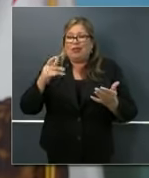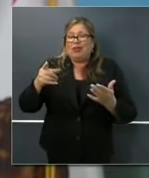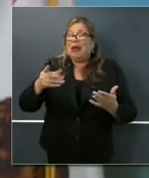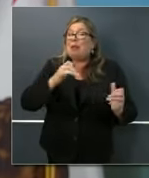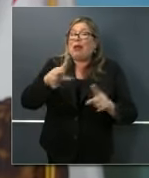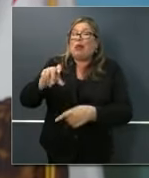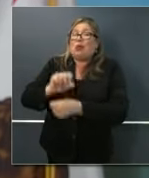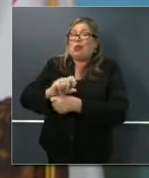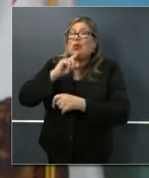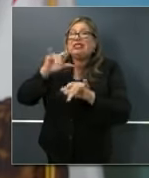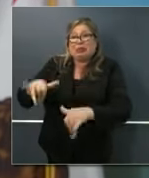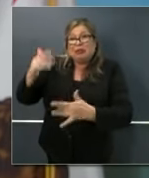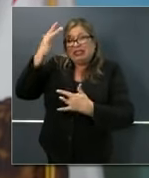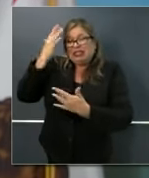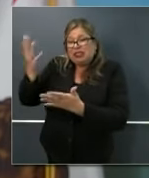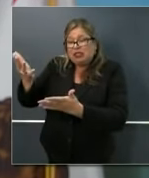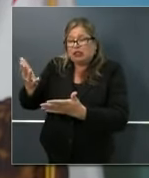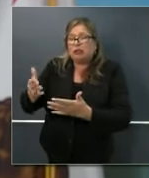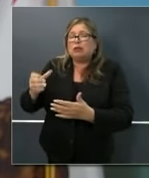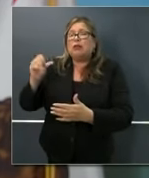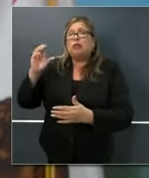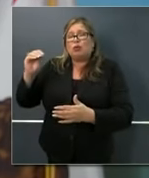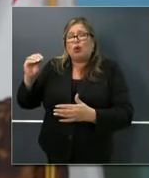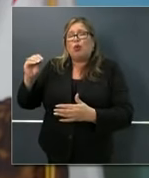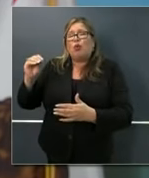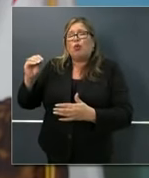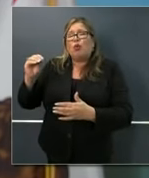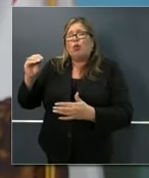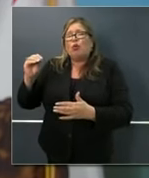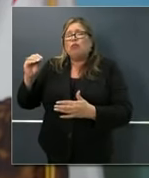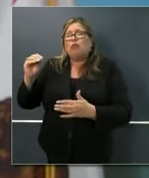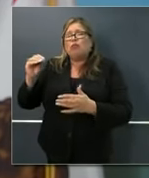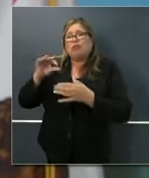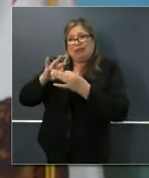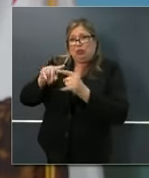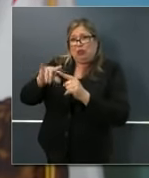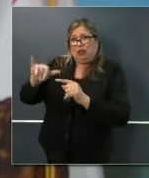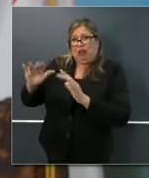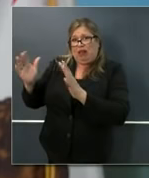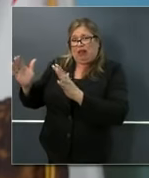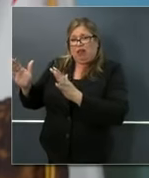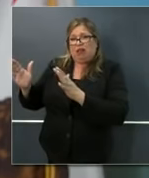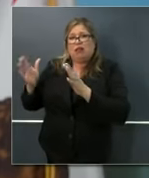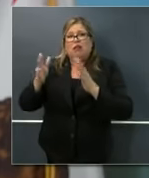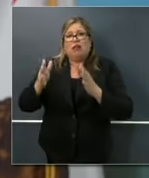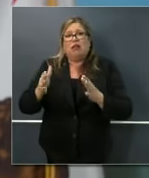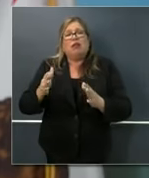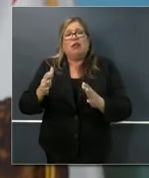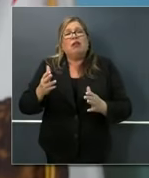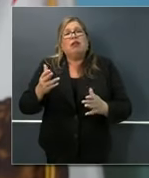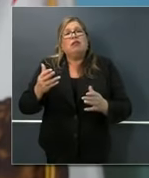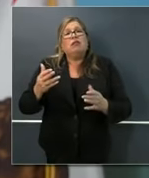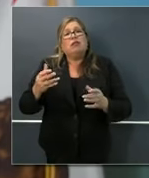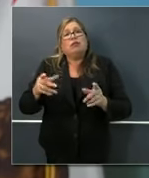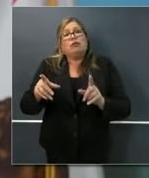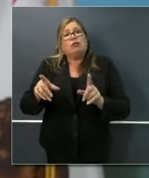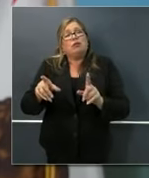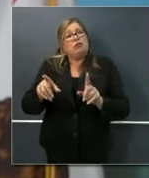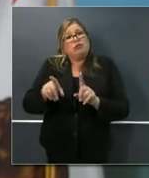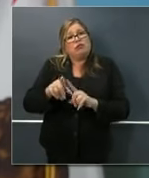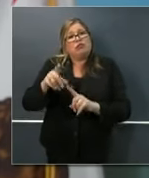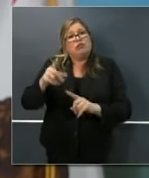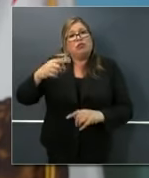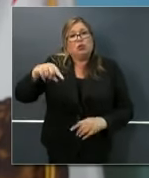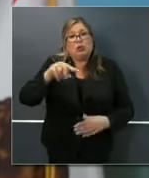those who are, I guess, don't fall in that gap, they too would just have two weeks sick